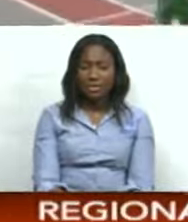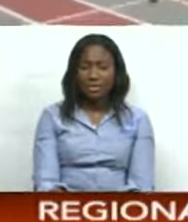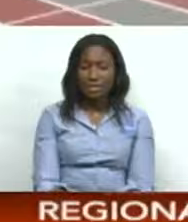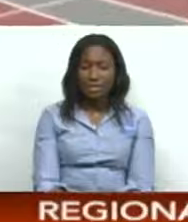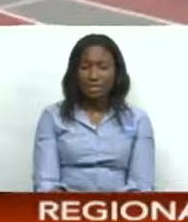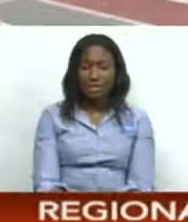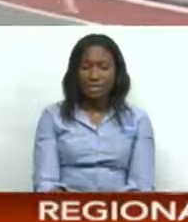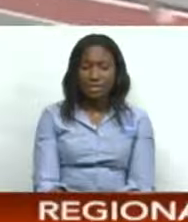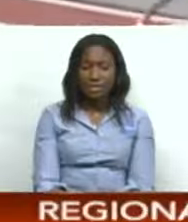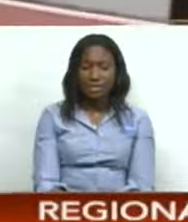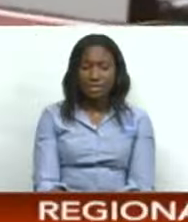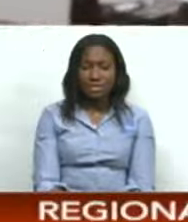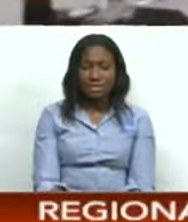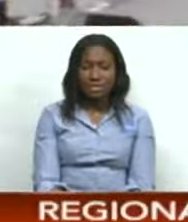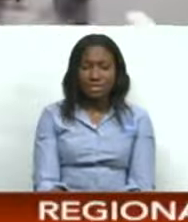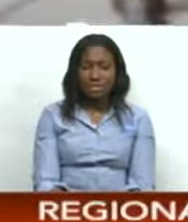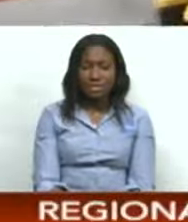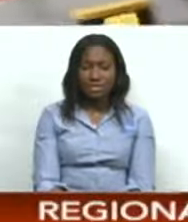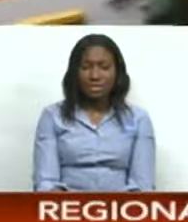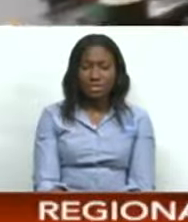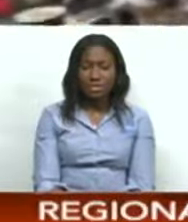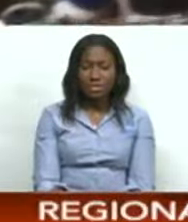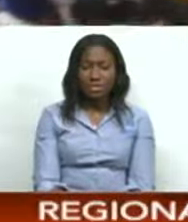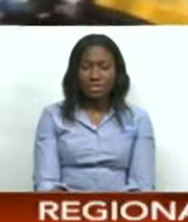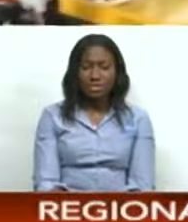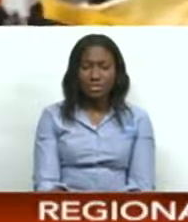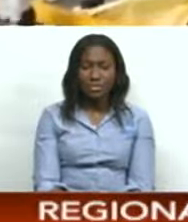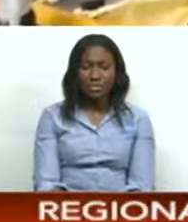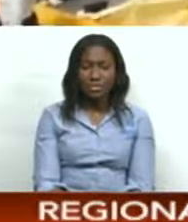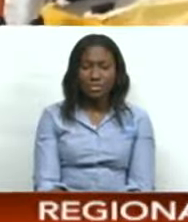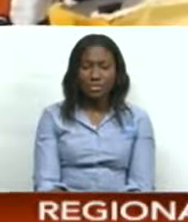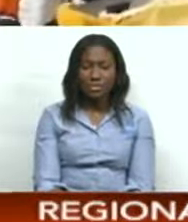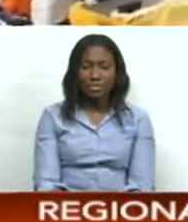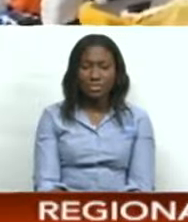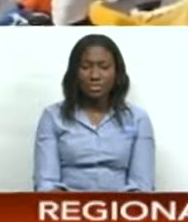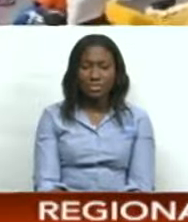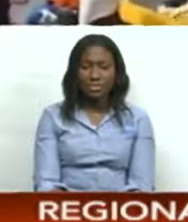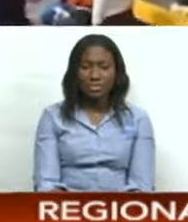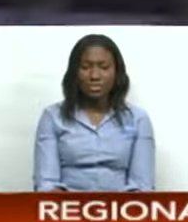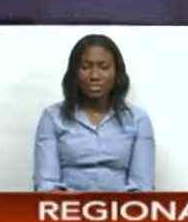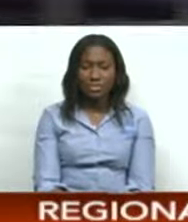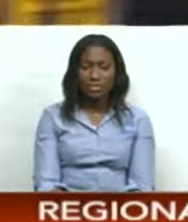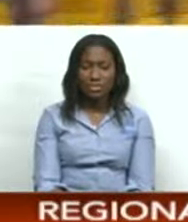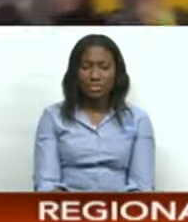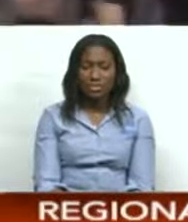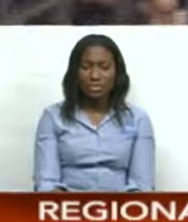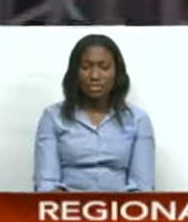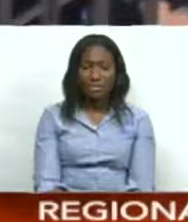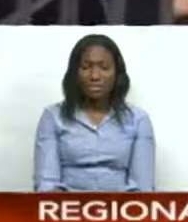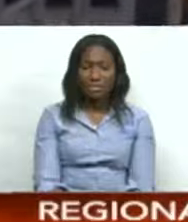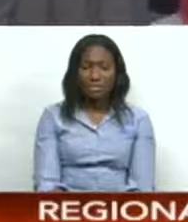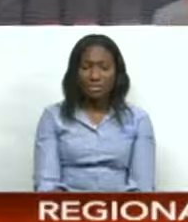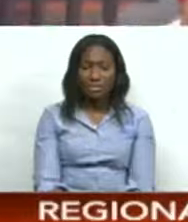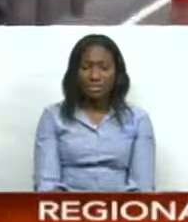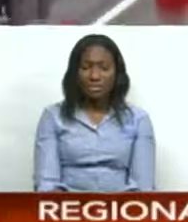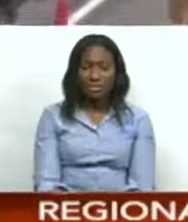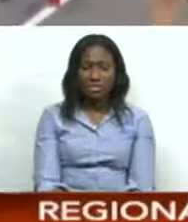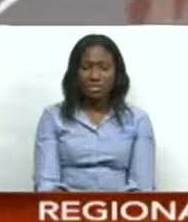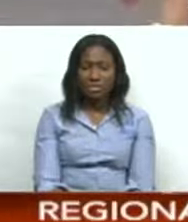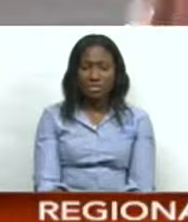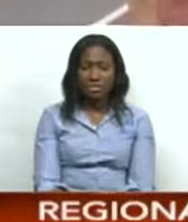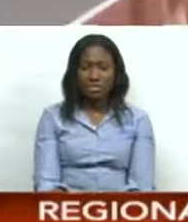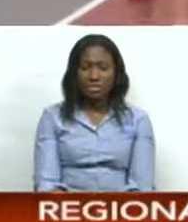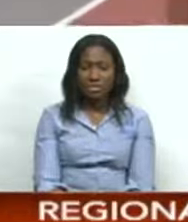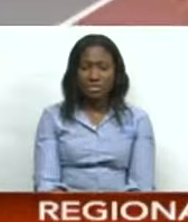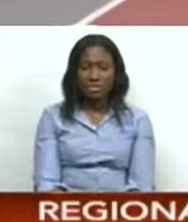Richards is answering all those questions about his form in the first 150 meters here. The Athithan Trinidad and Tobago